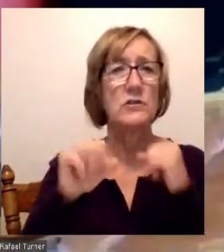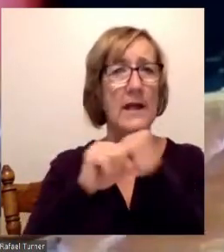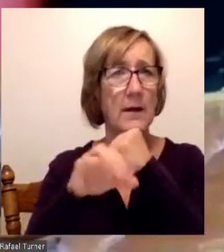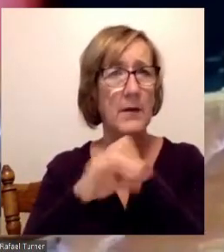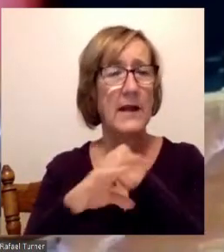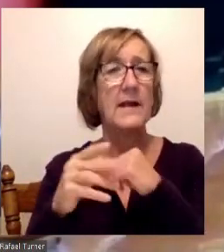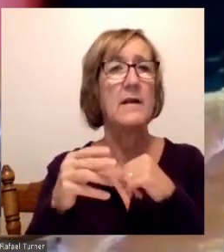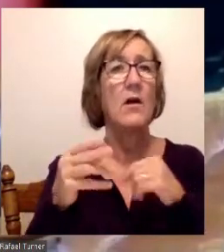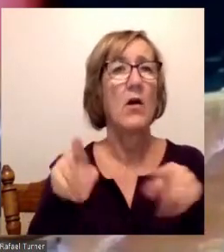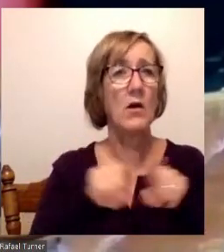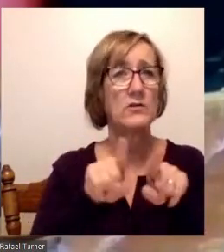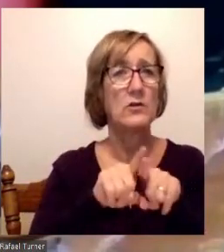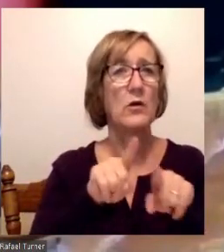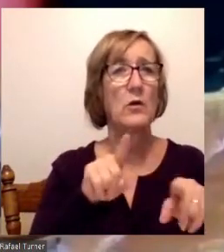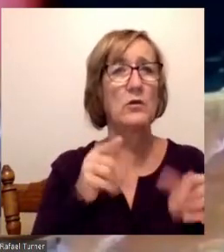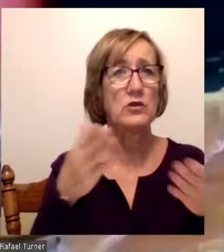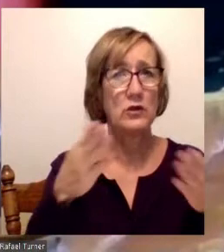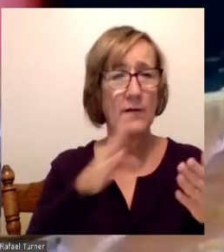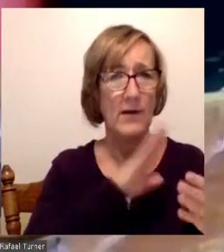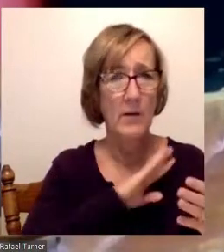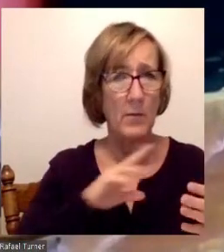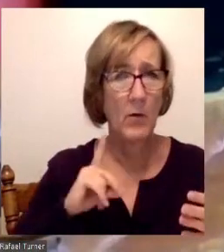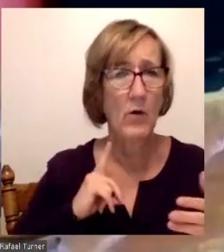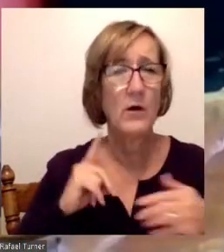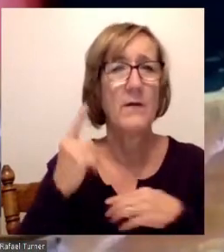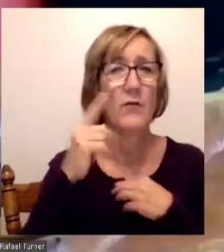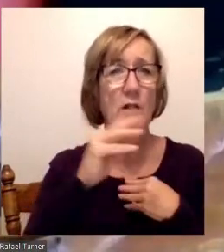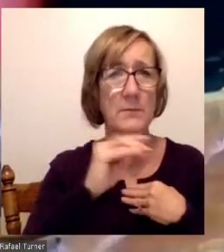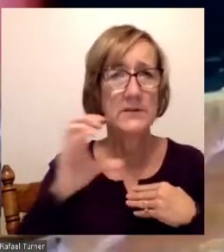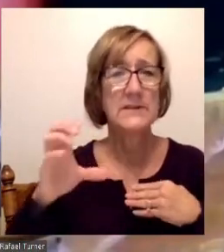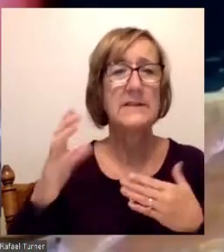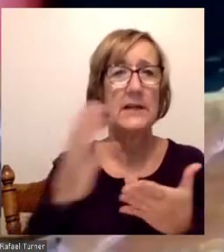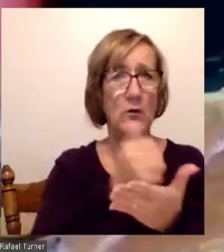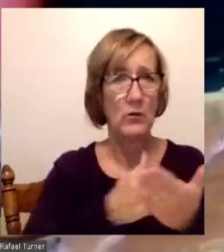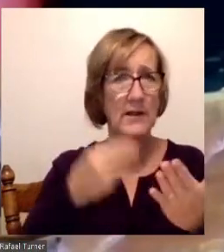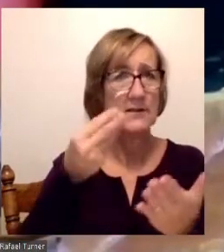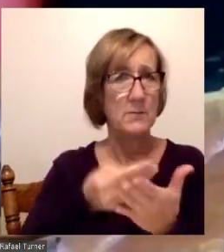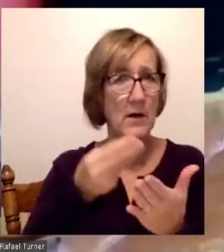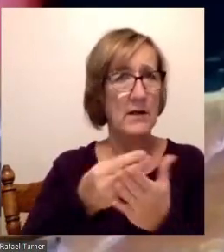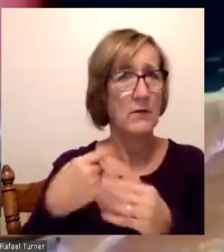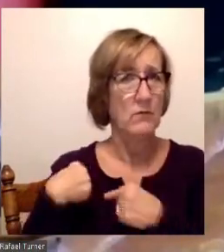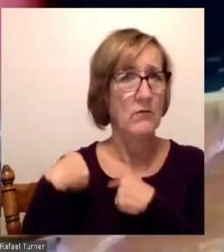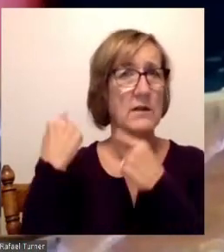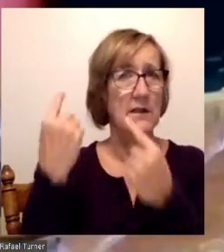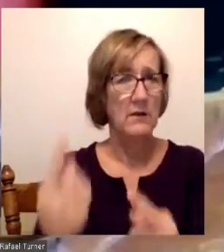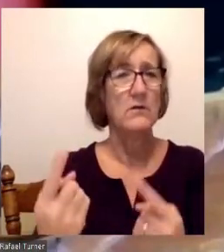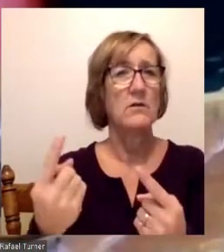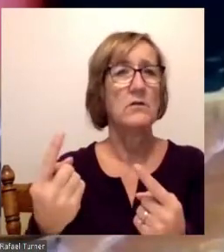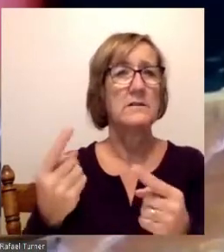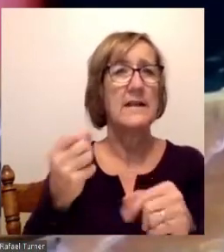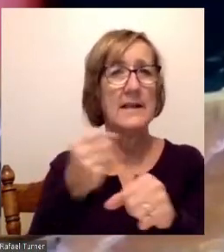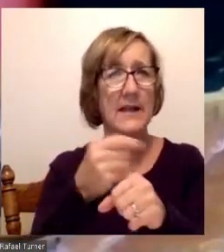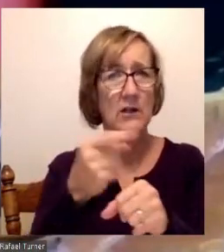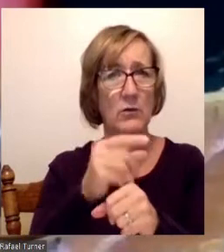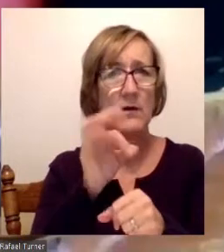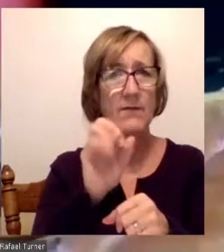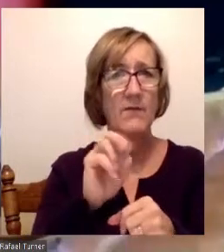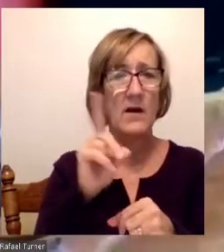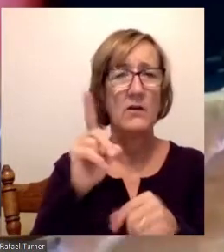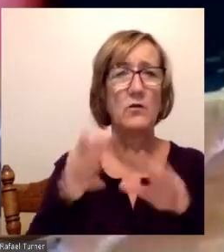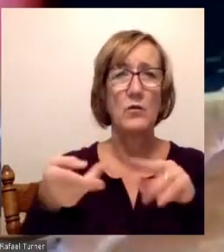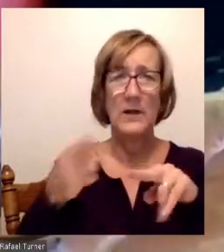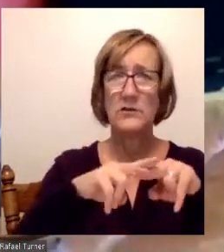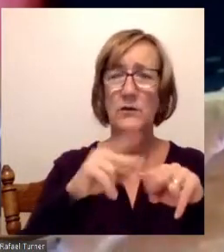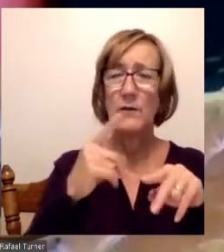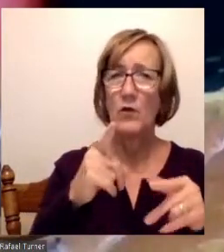of Mott Community College and have performed and raised money over the years in the annual and premier fundraiser for the